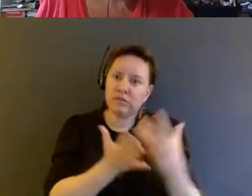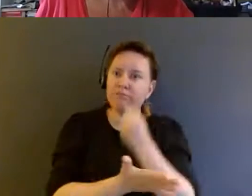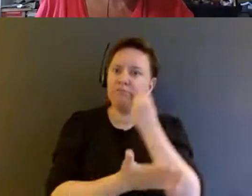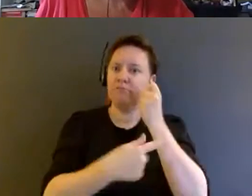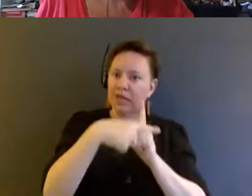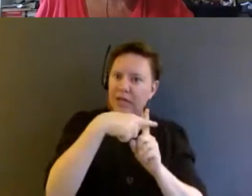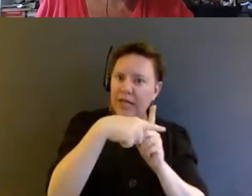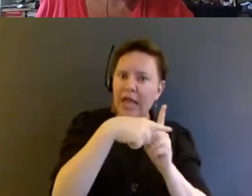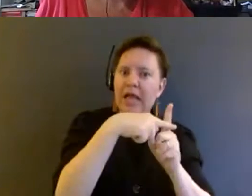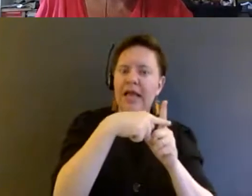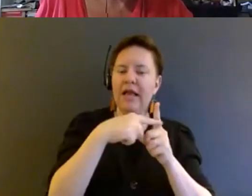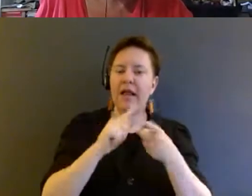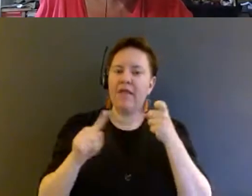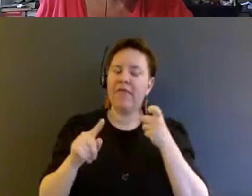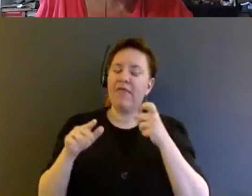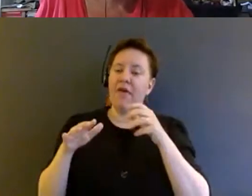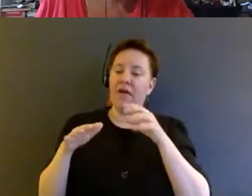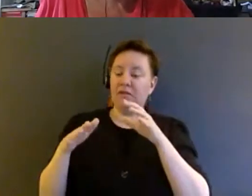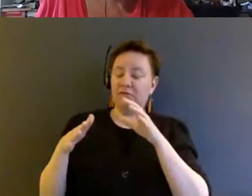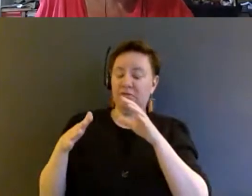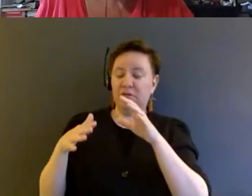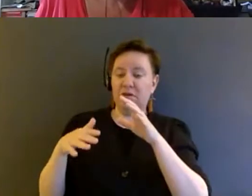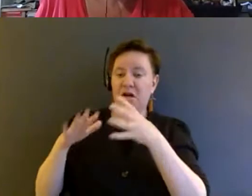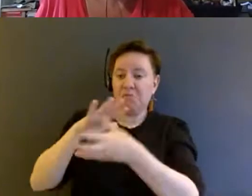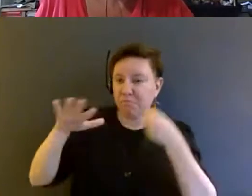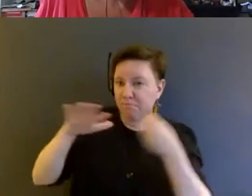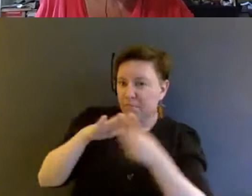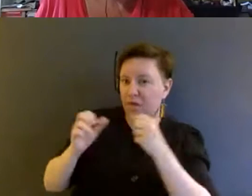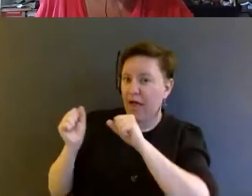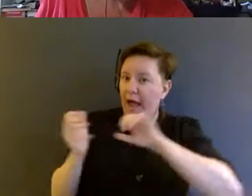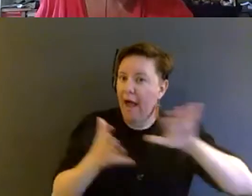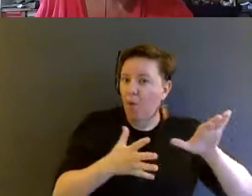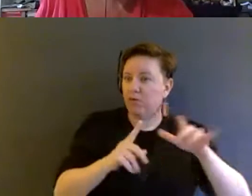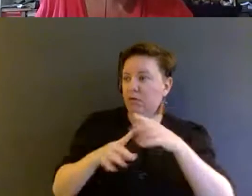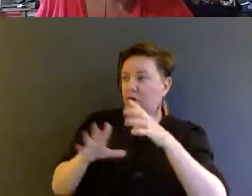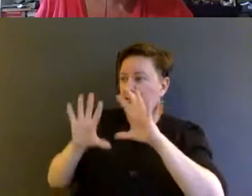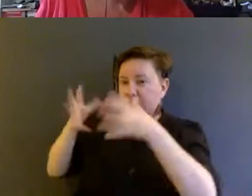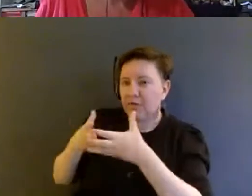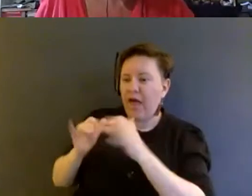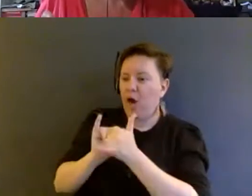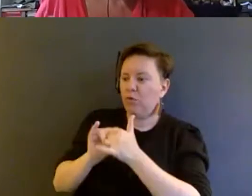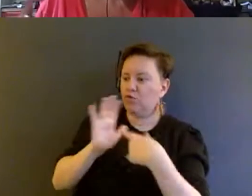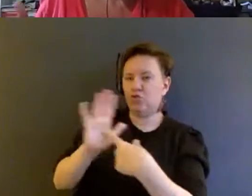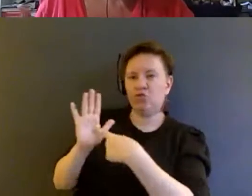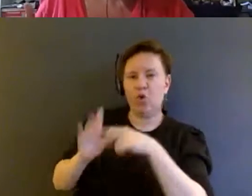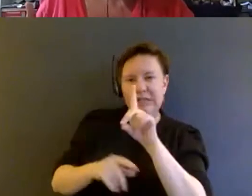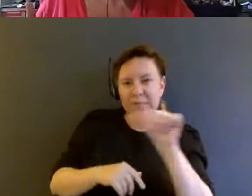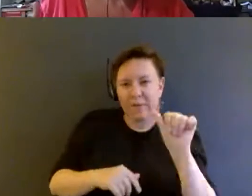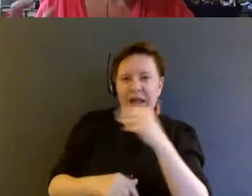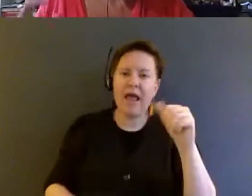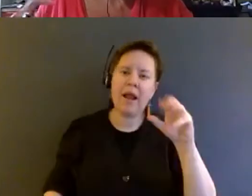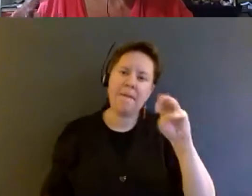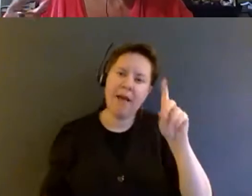deinstitutionalization made in the ways we treat disability and madness. I mean treatment